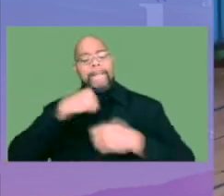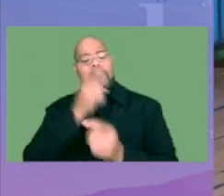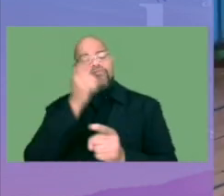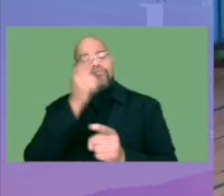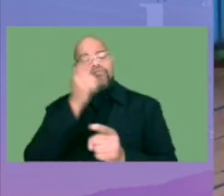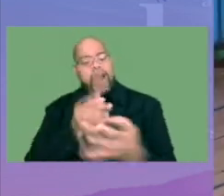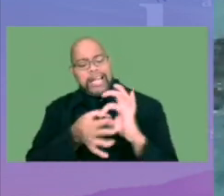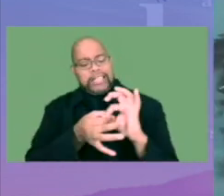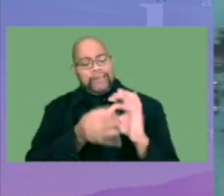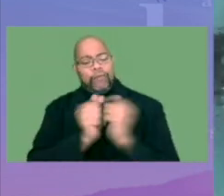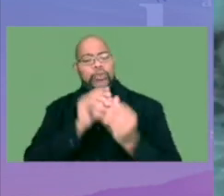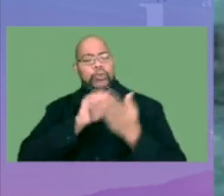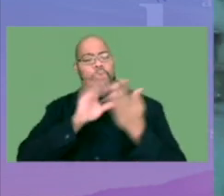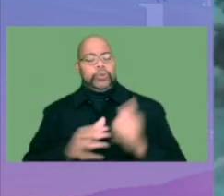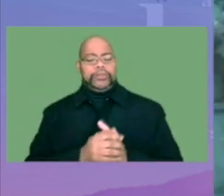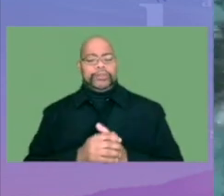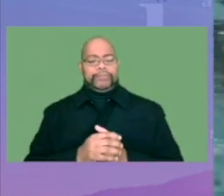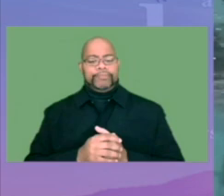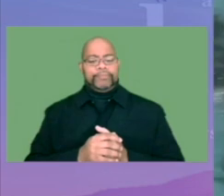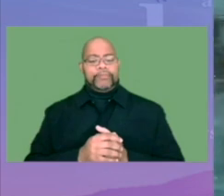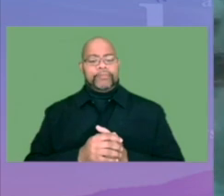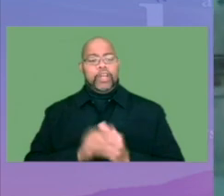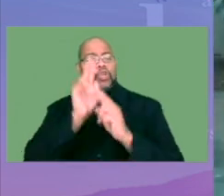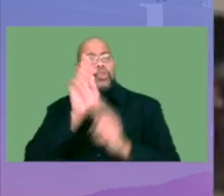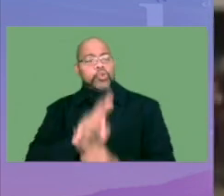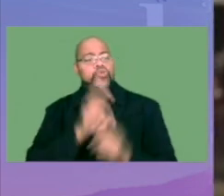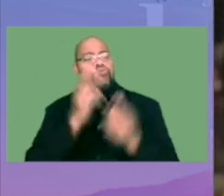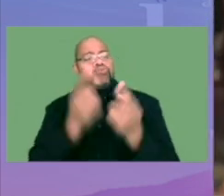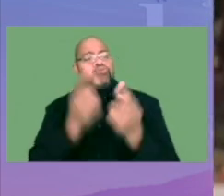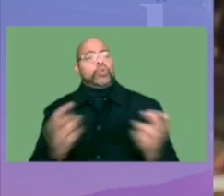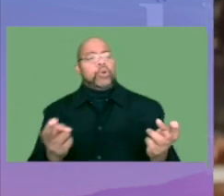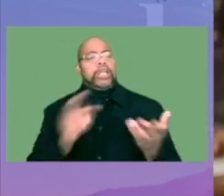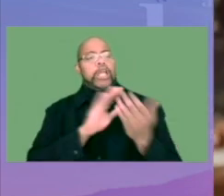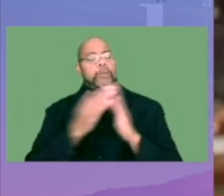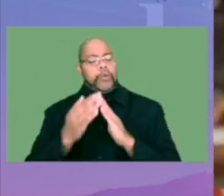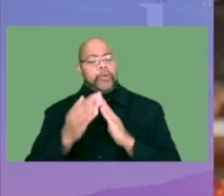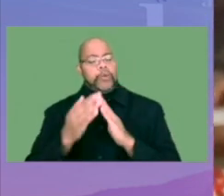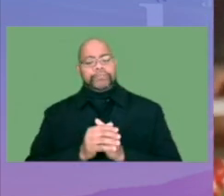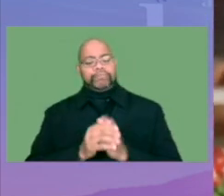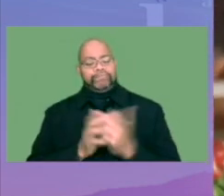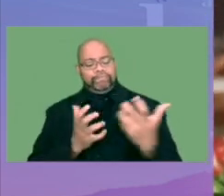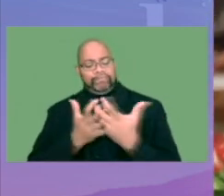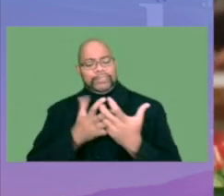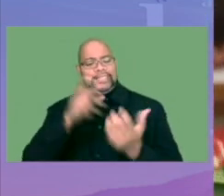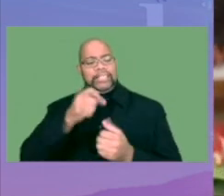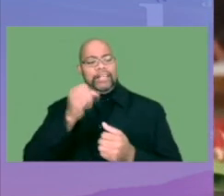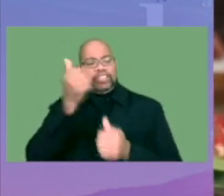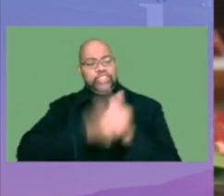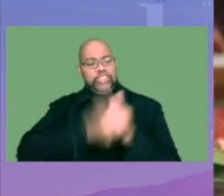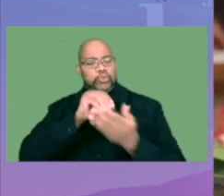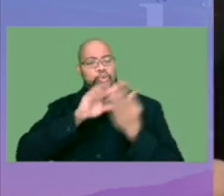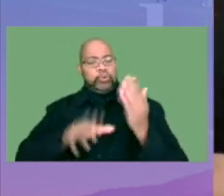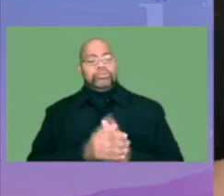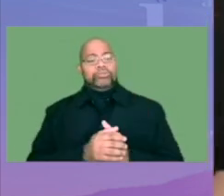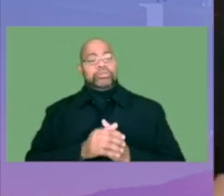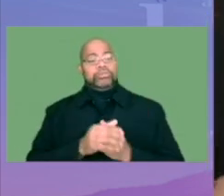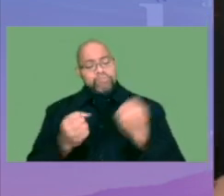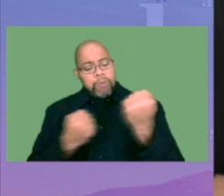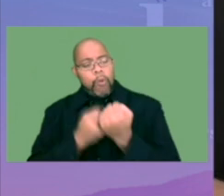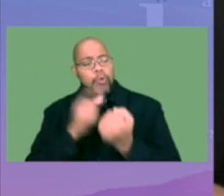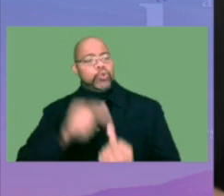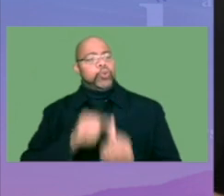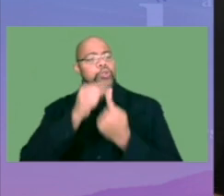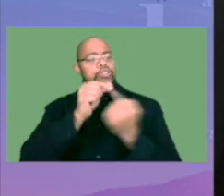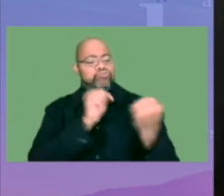connections for students. It leverages the resources of the community to meet the needs of each student and promote their